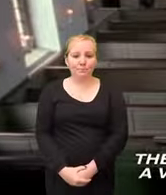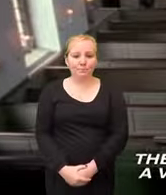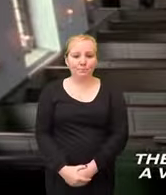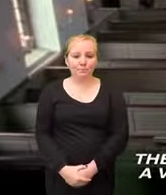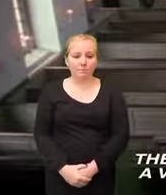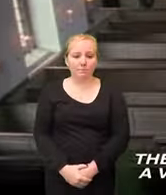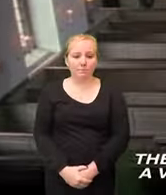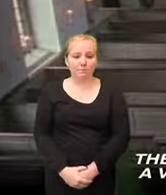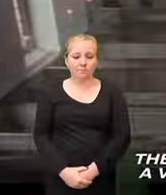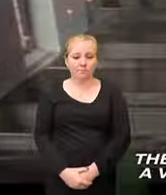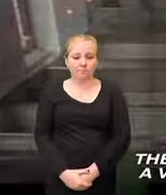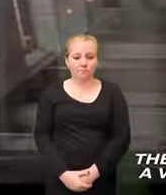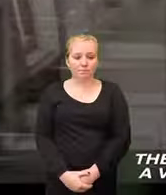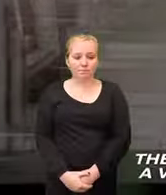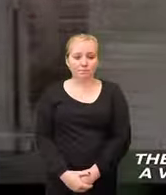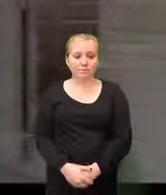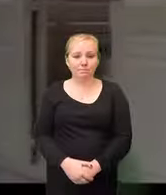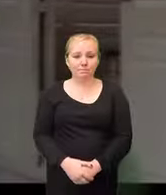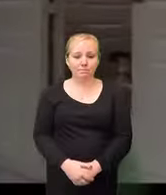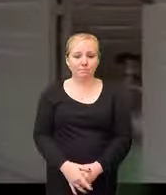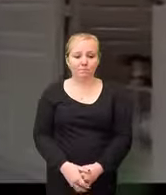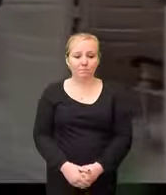from a very local perspective